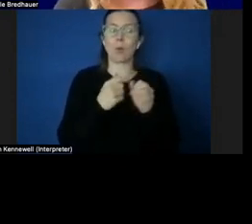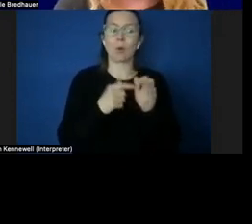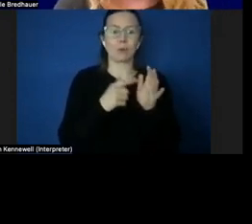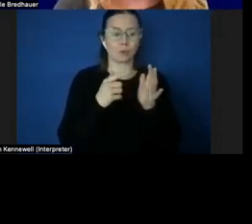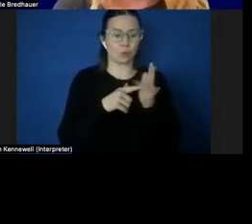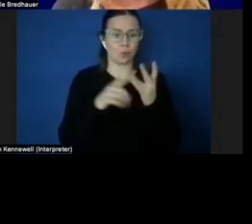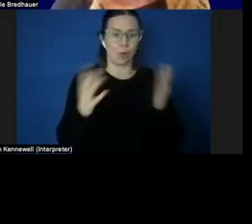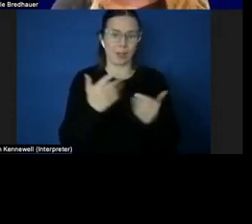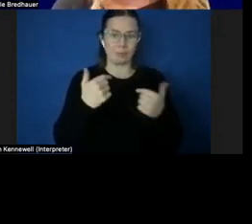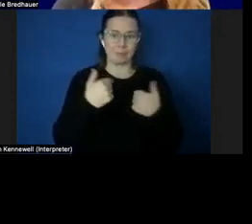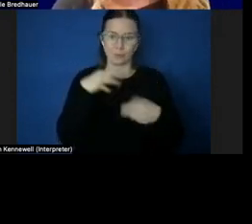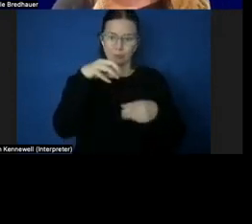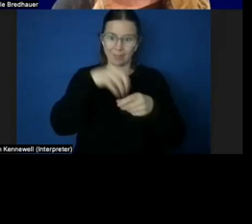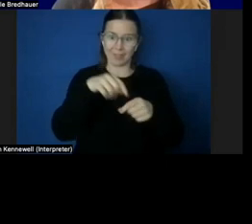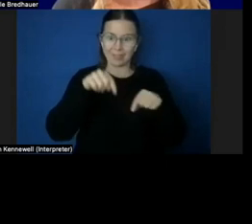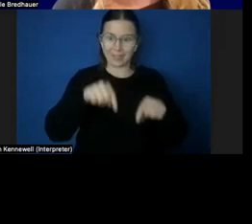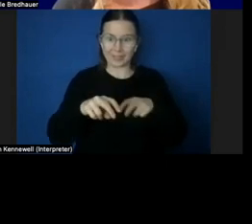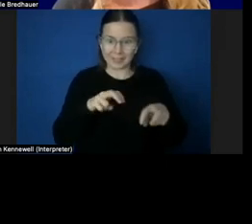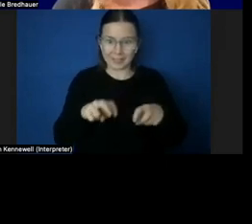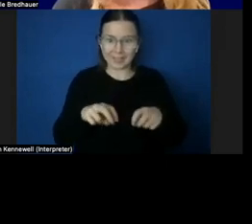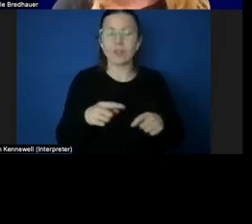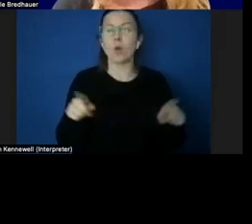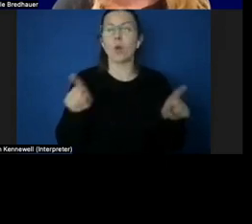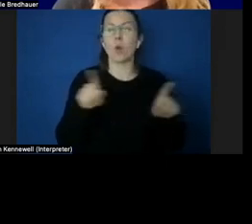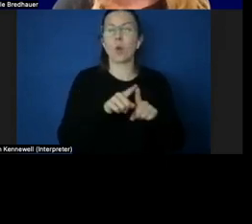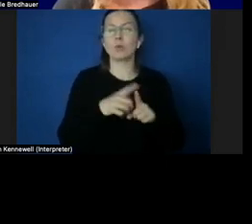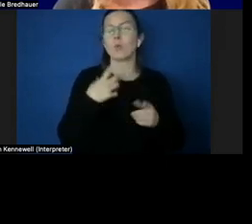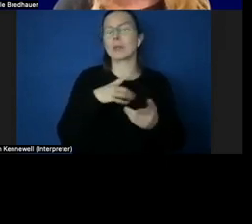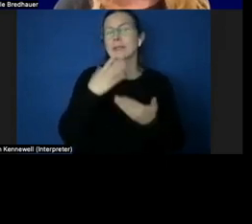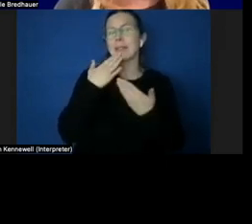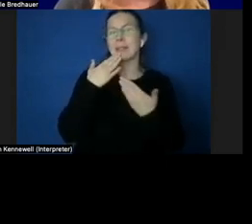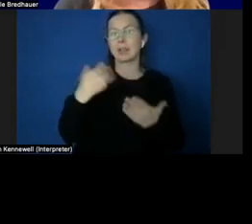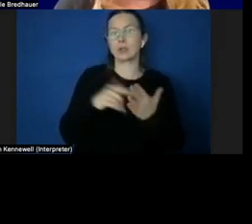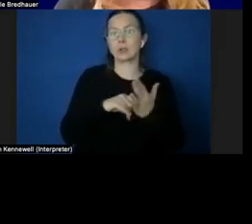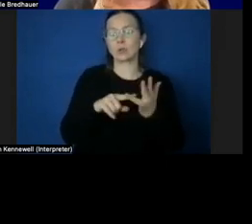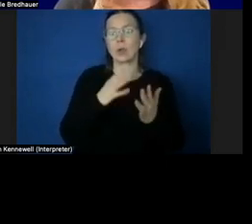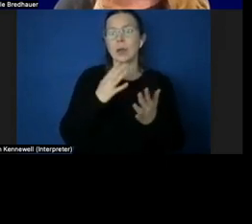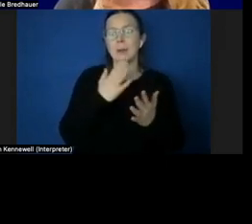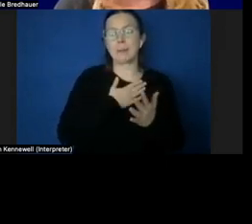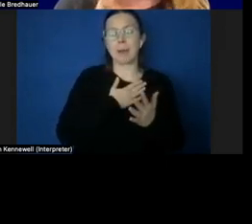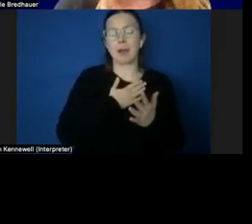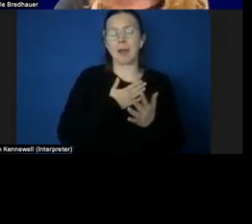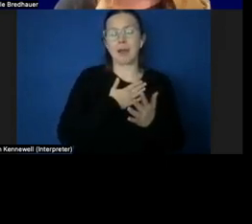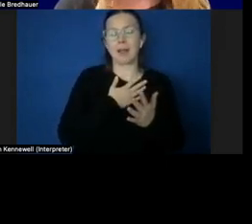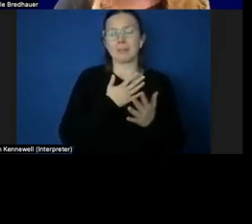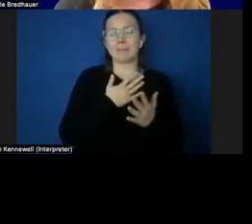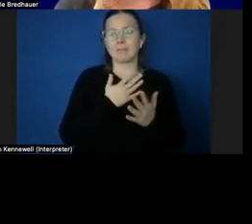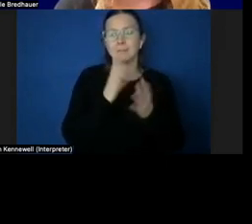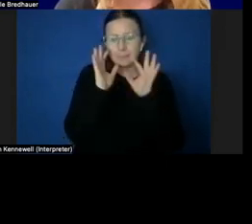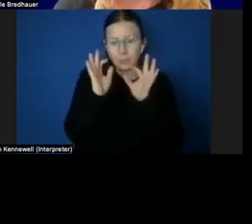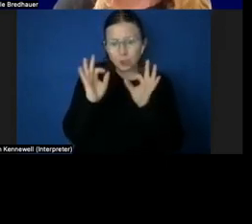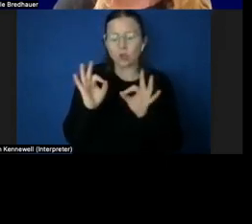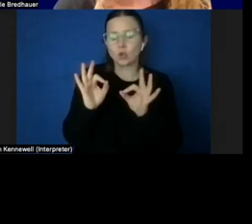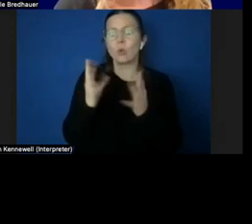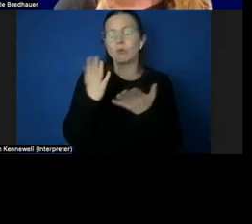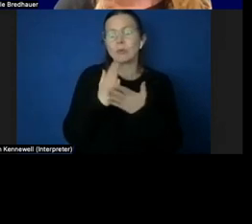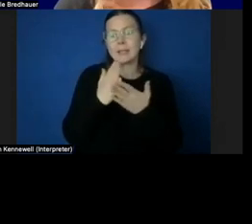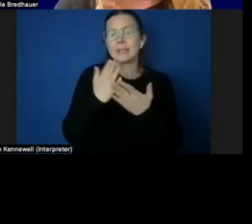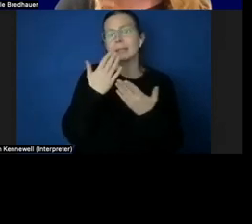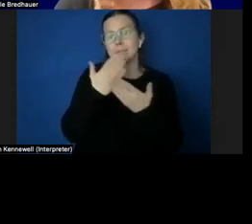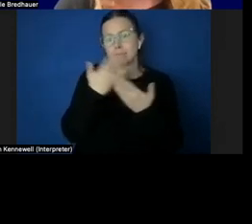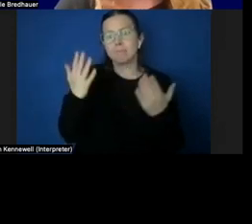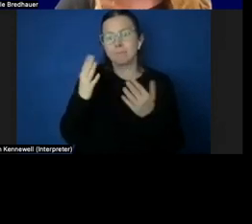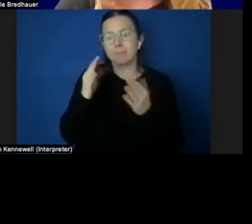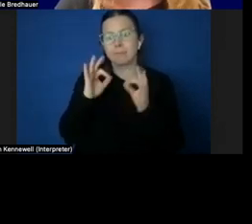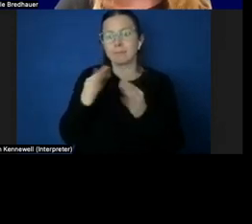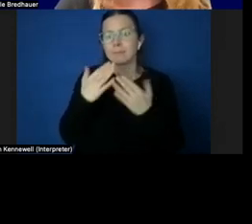this activity and to my very, a very special thank you to my